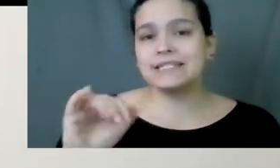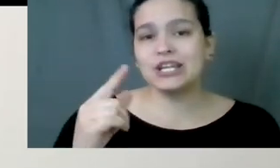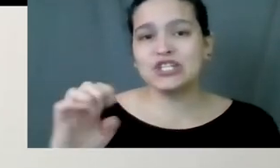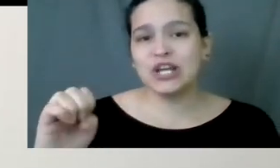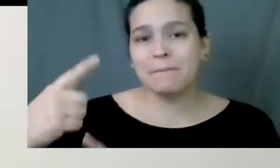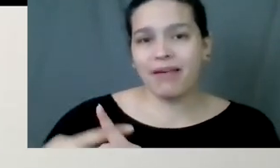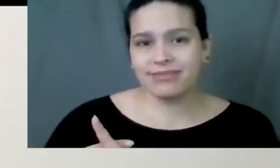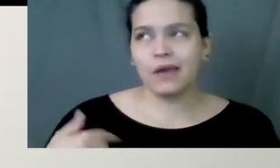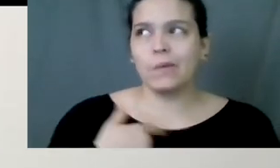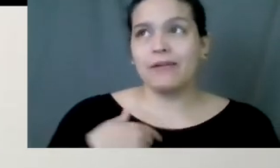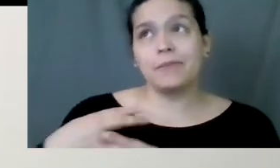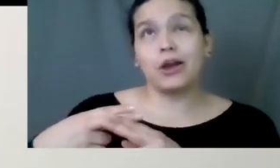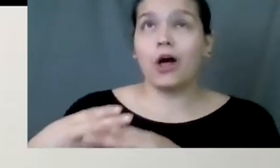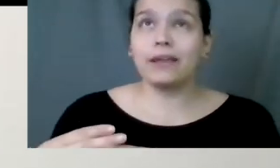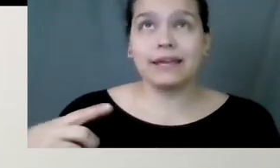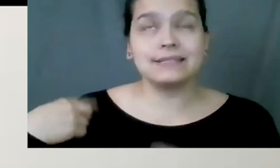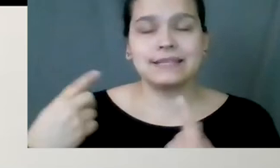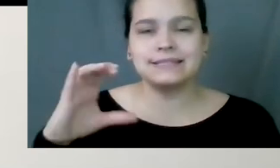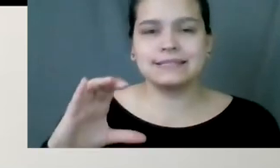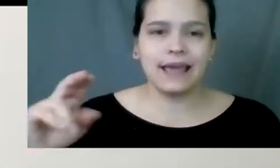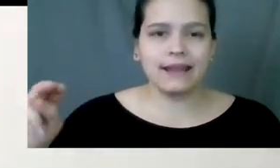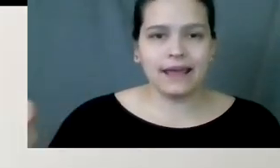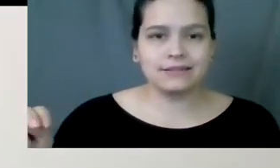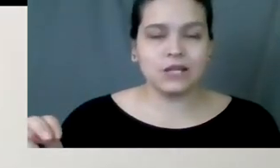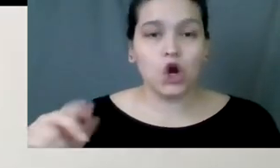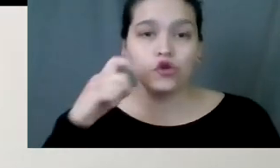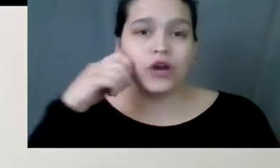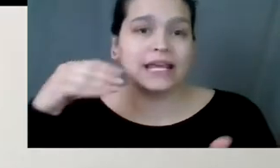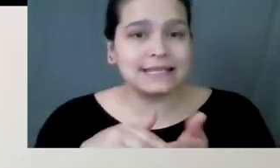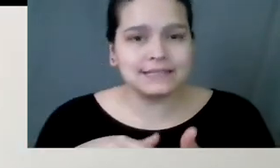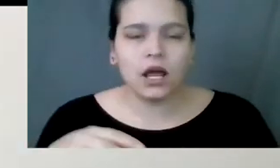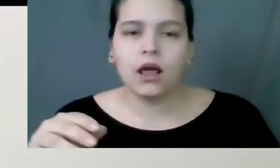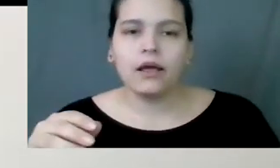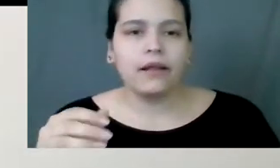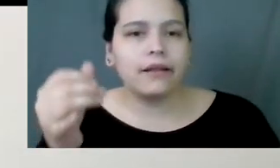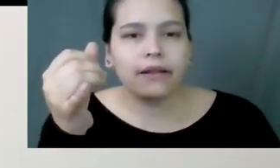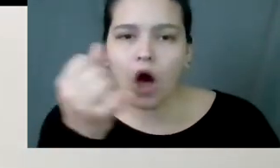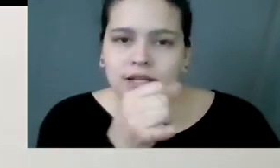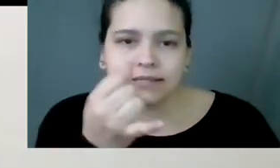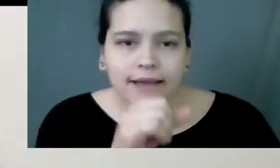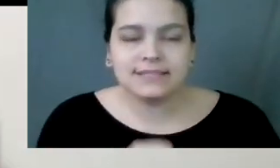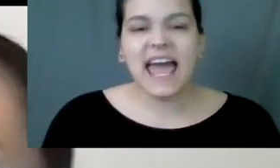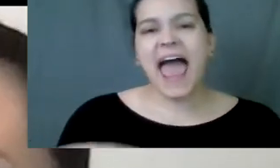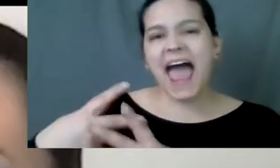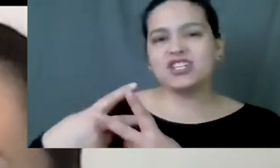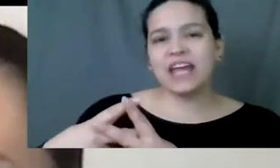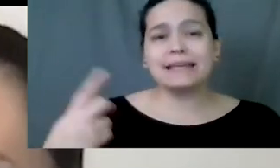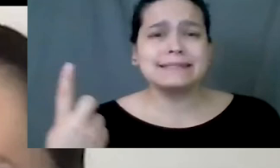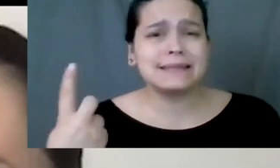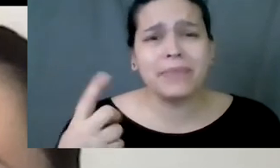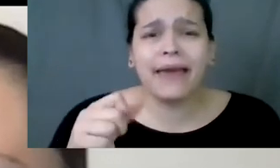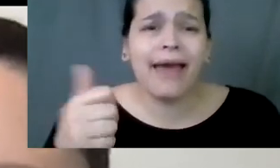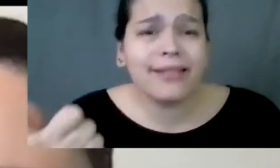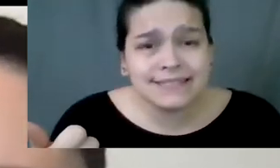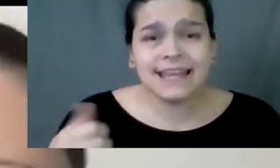or as we have been calling it since CNN's racist nonsense, hashtag something else Heritage